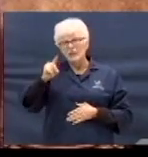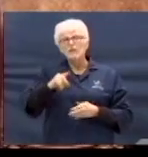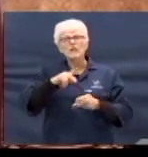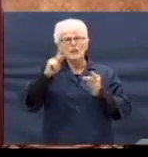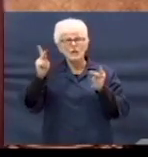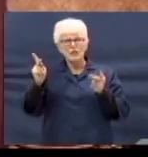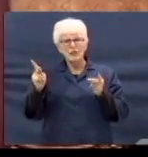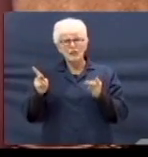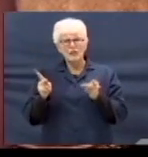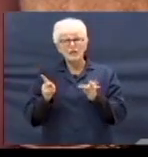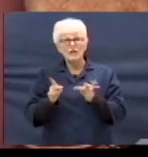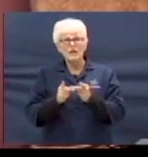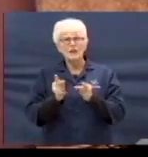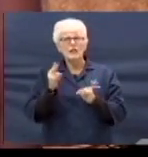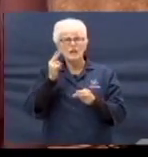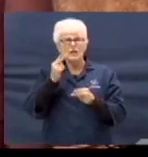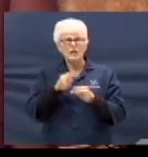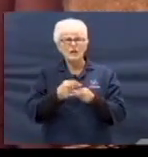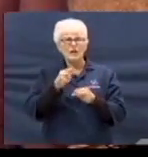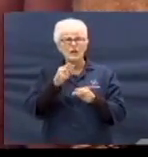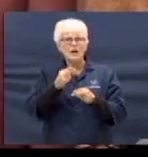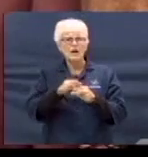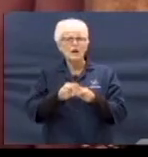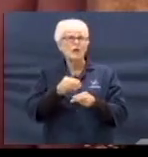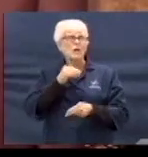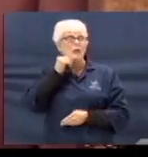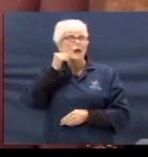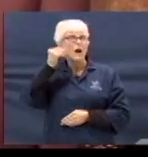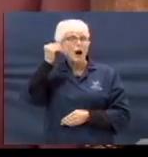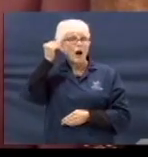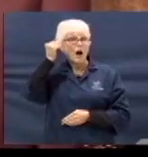place to call home